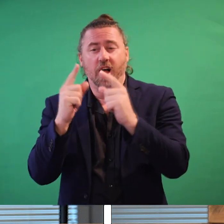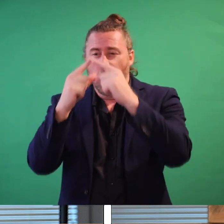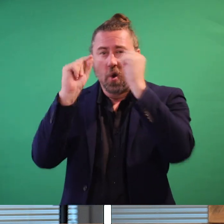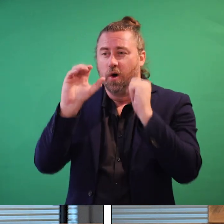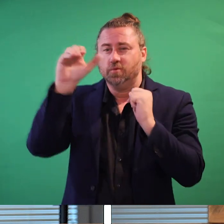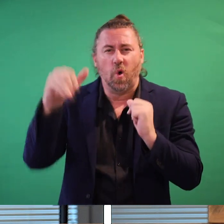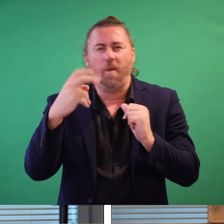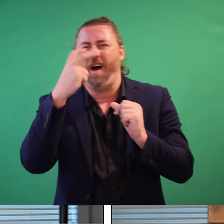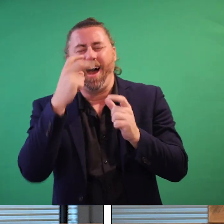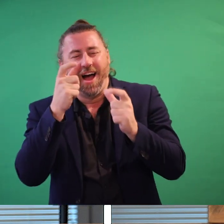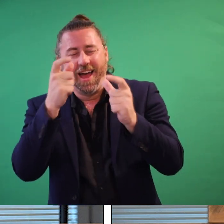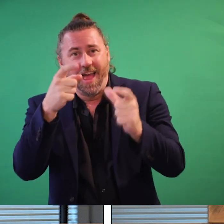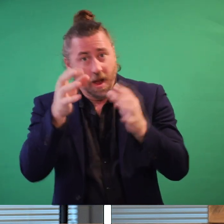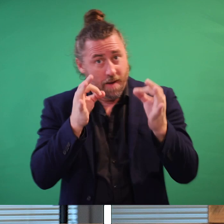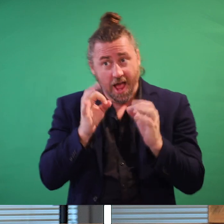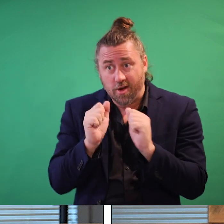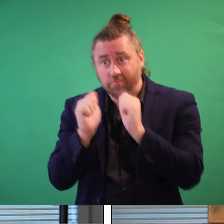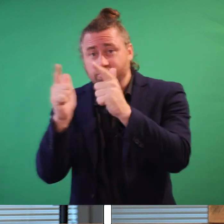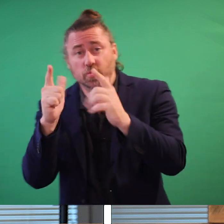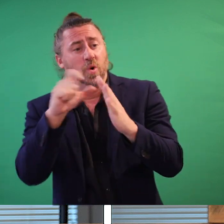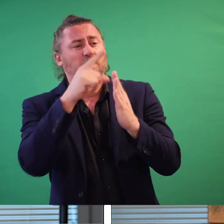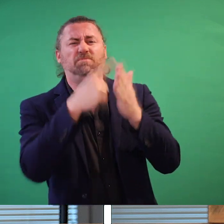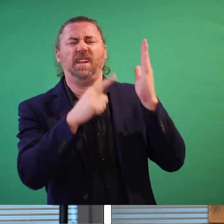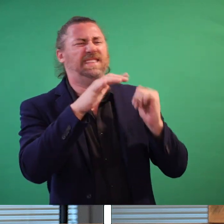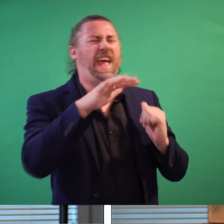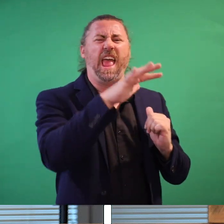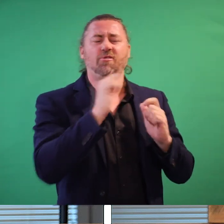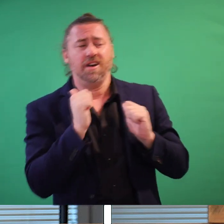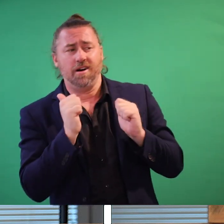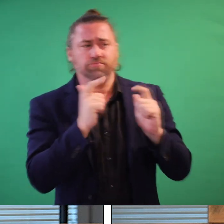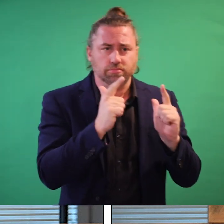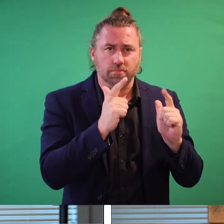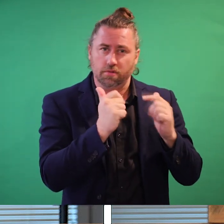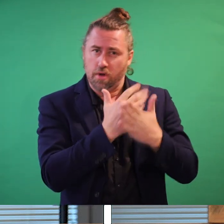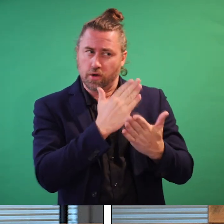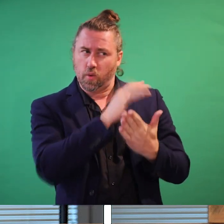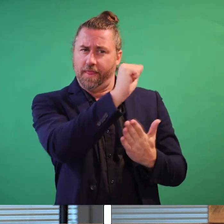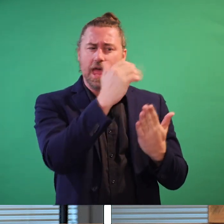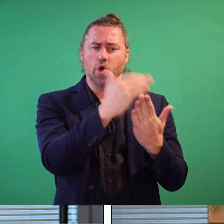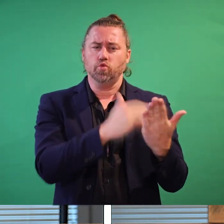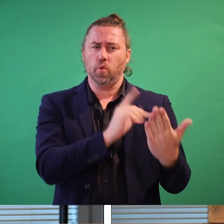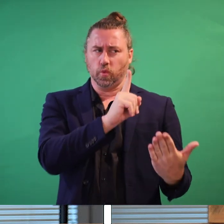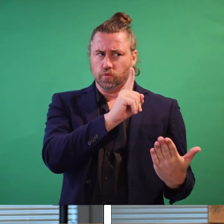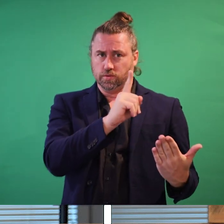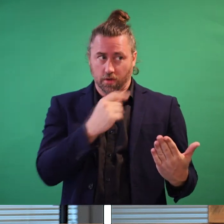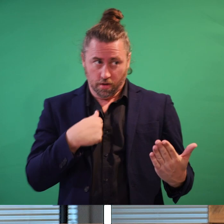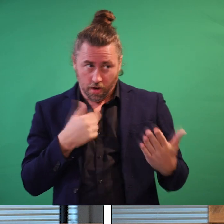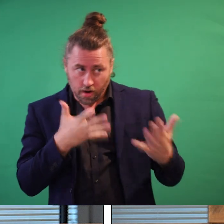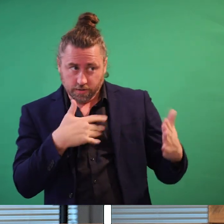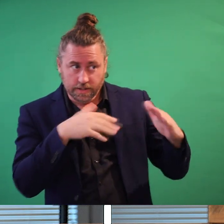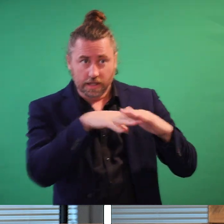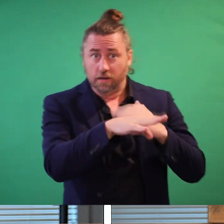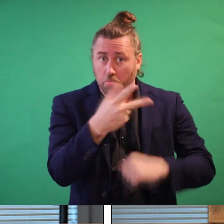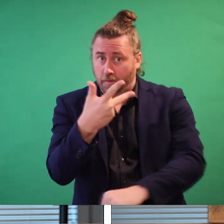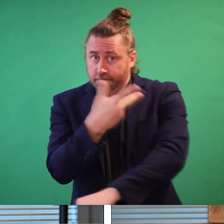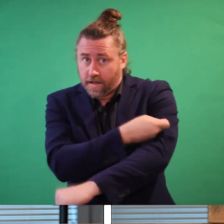disability or aged care home, please plan ahead and check for any visiting requirements. Make sure your vaccinations are up to date,